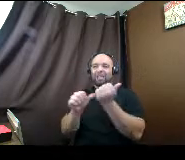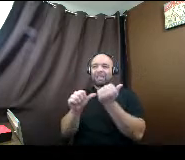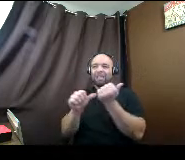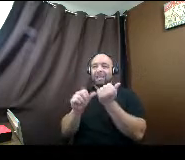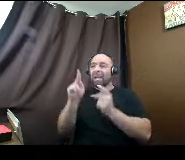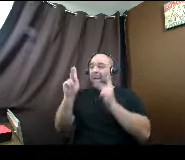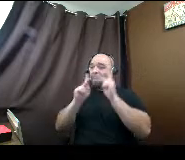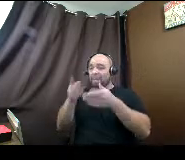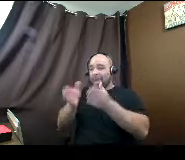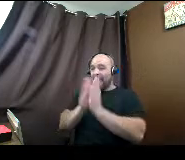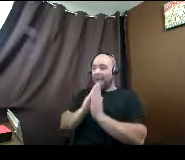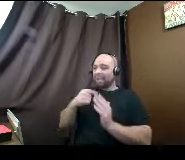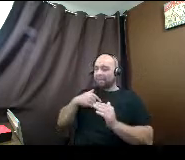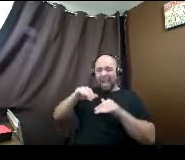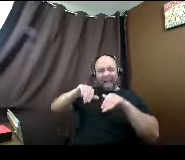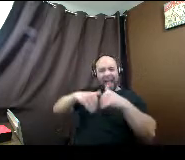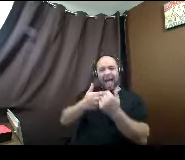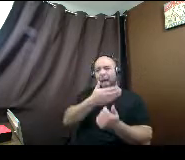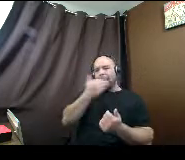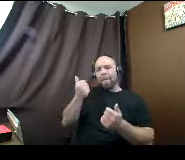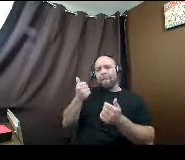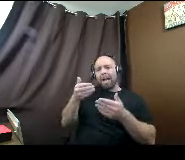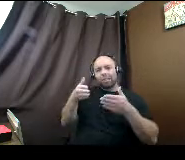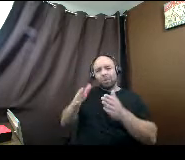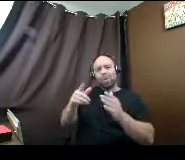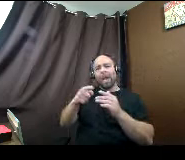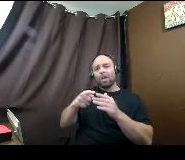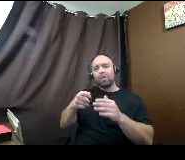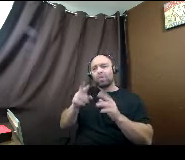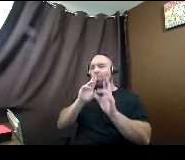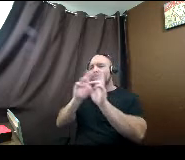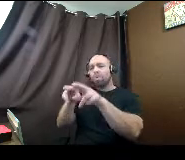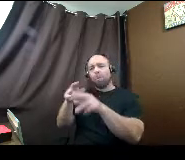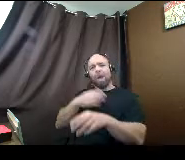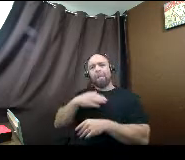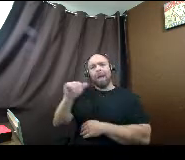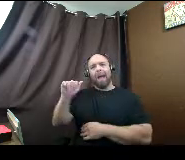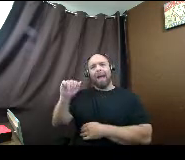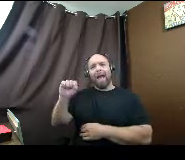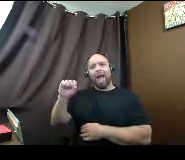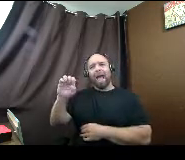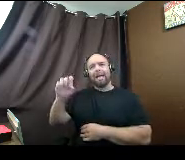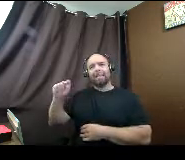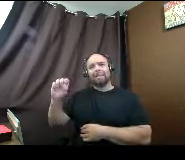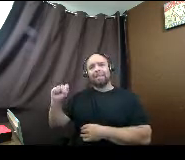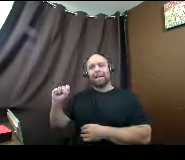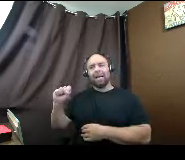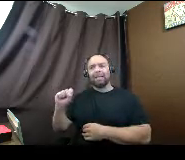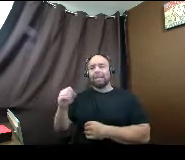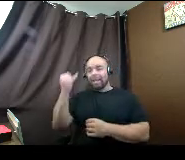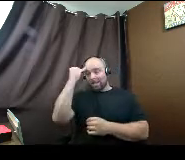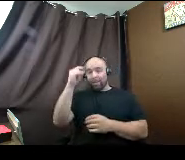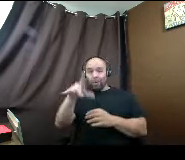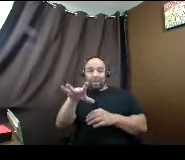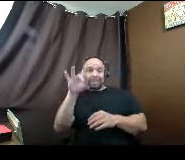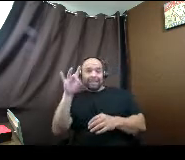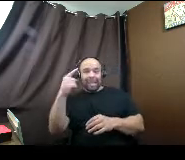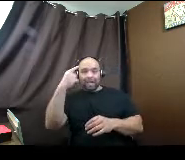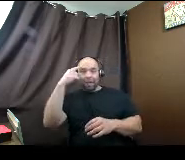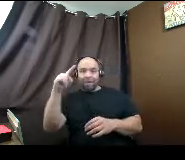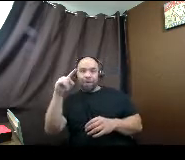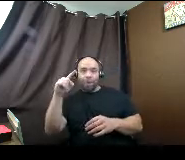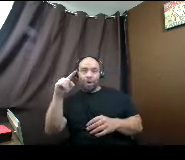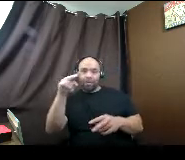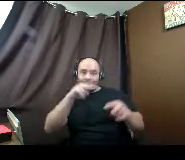how's the best way I can report my assets? I would just report them as is because if you're selected for verification, they're going to